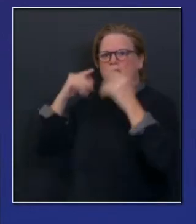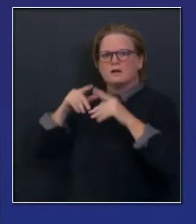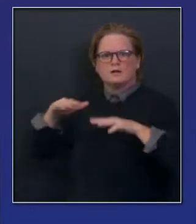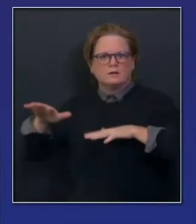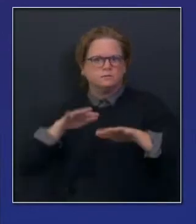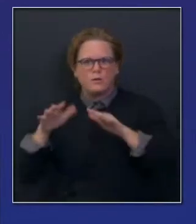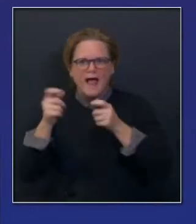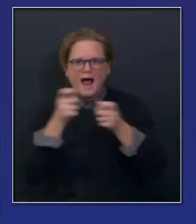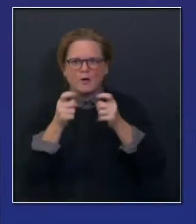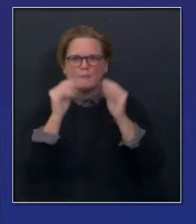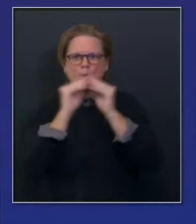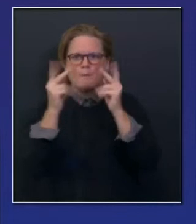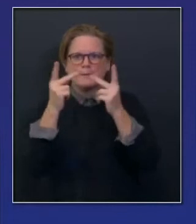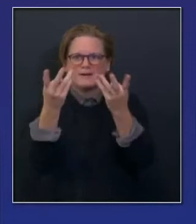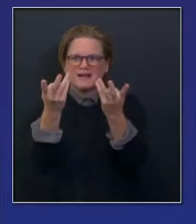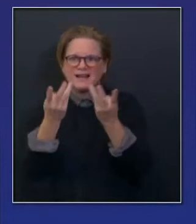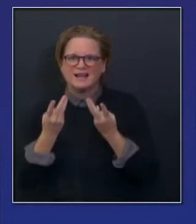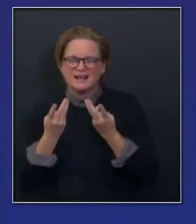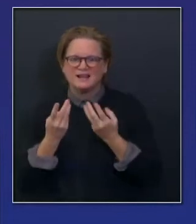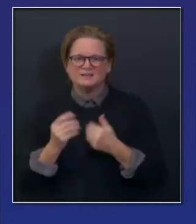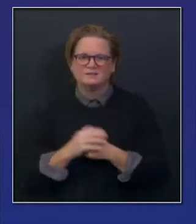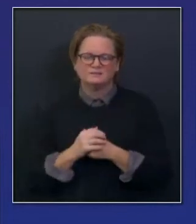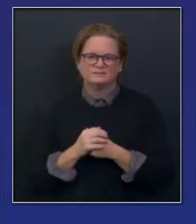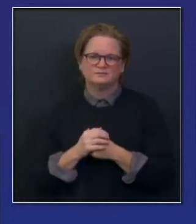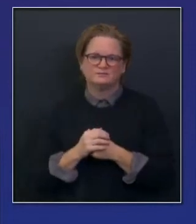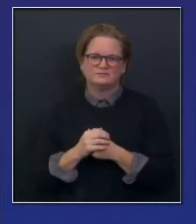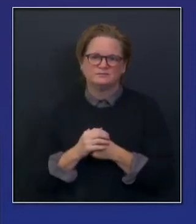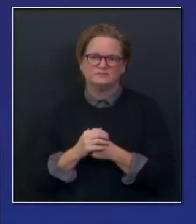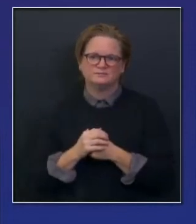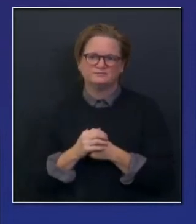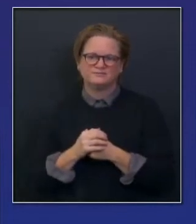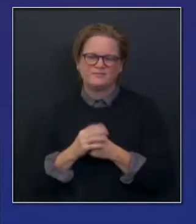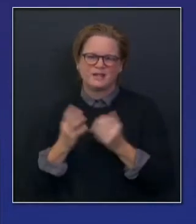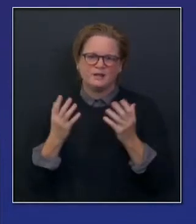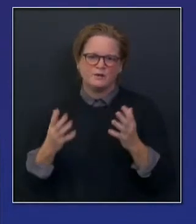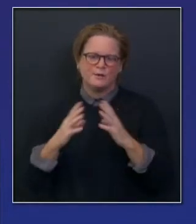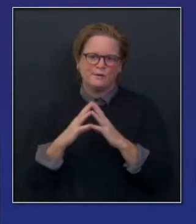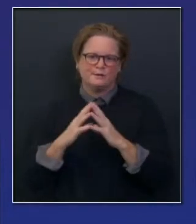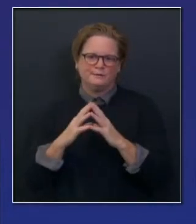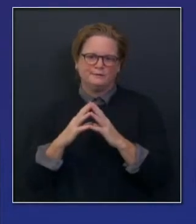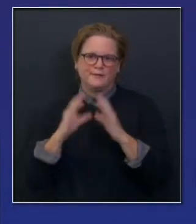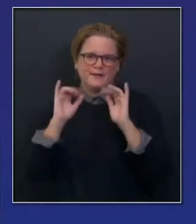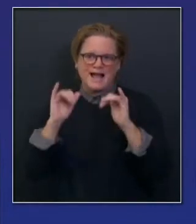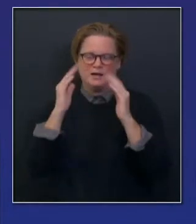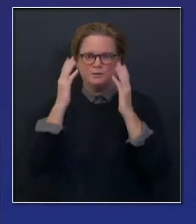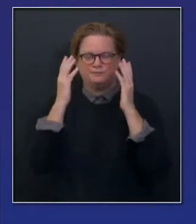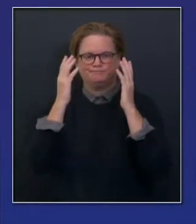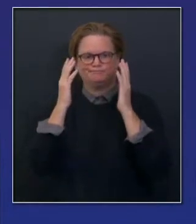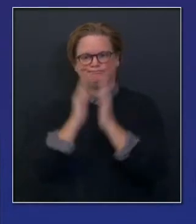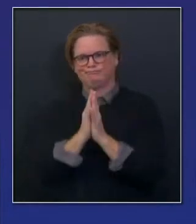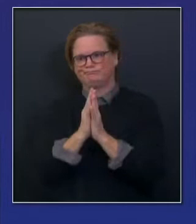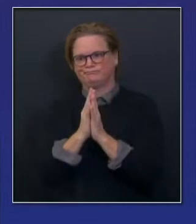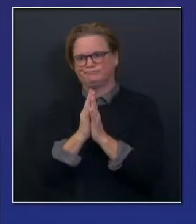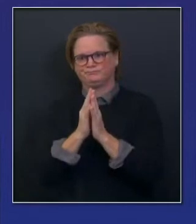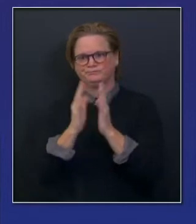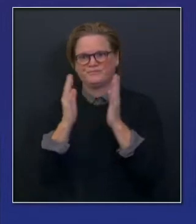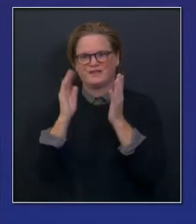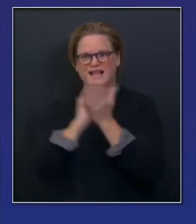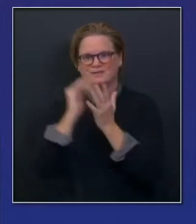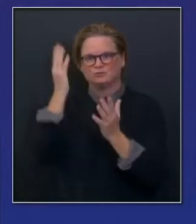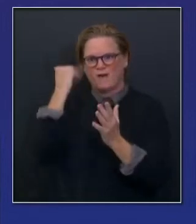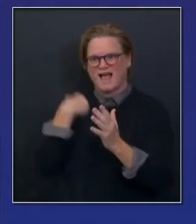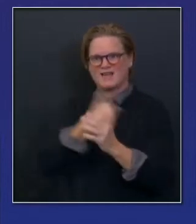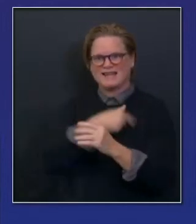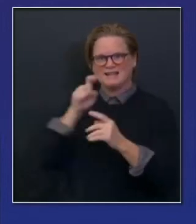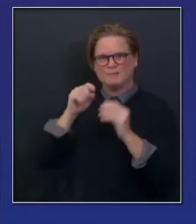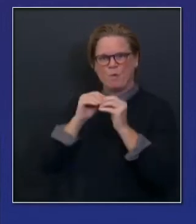and getting non-acute patients out of that system, availing more space and more opportunities